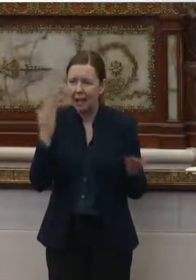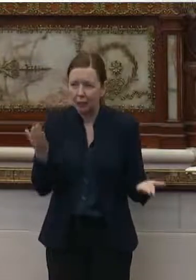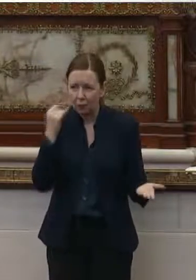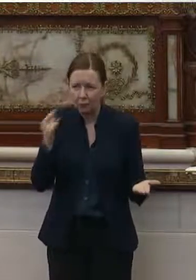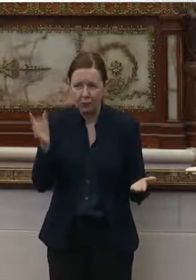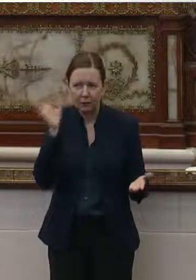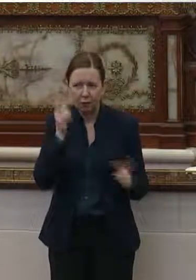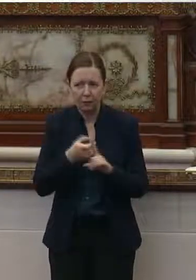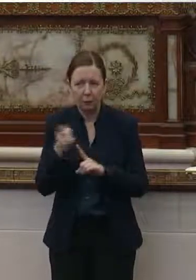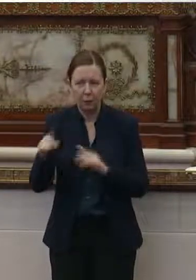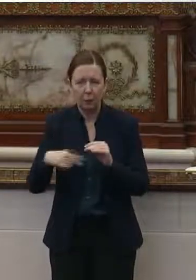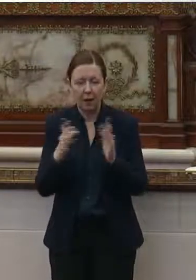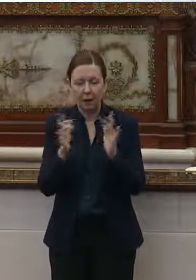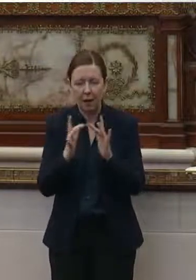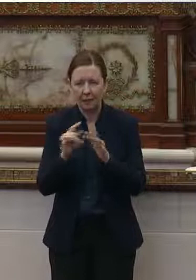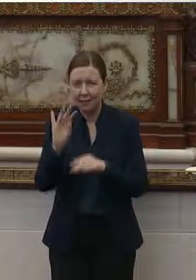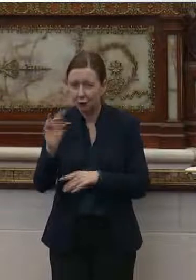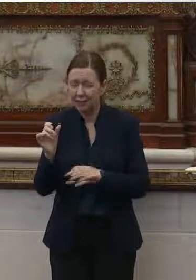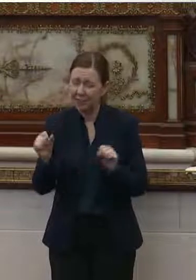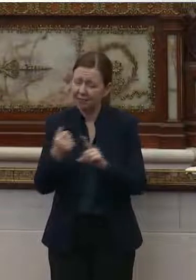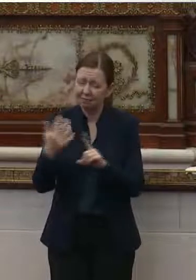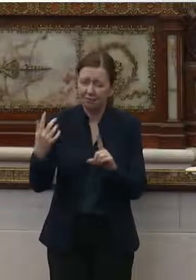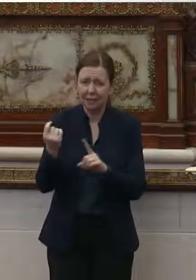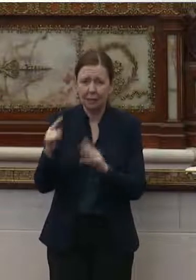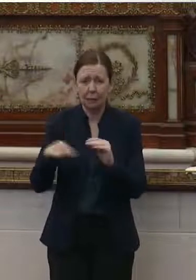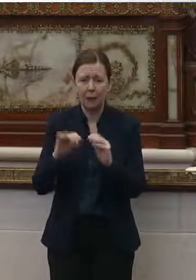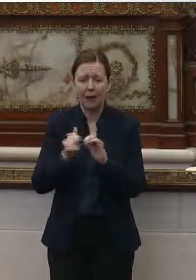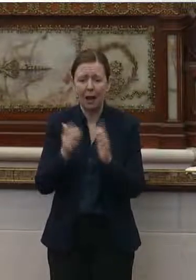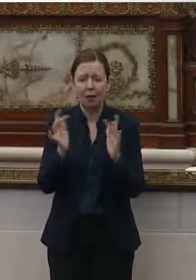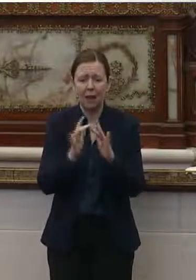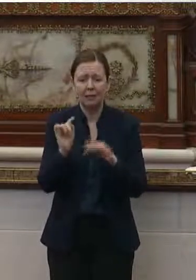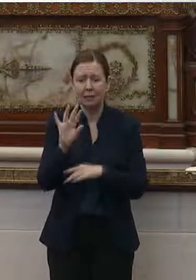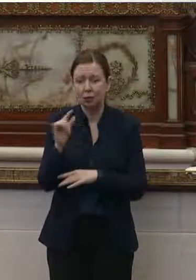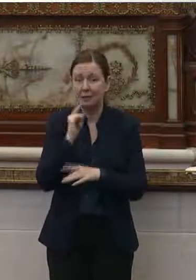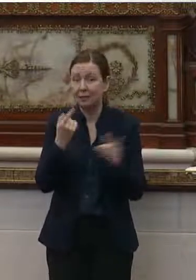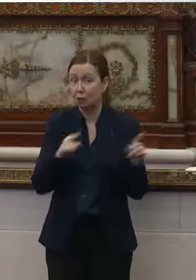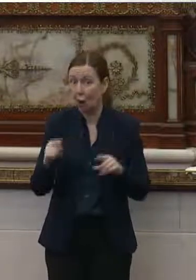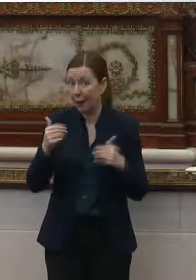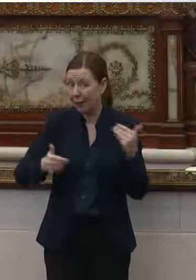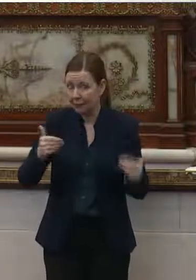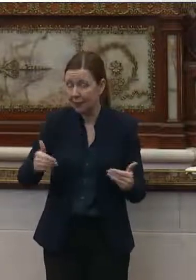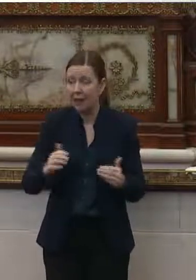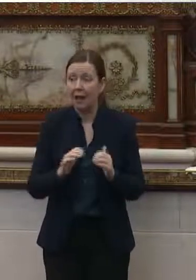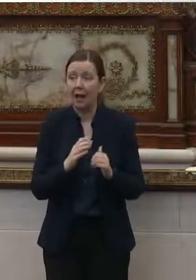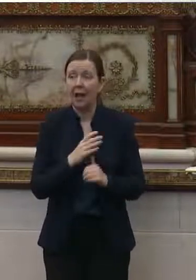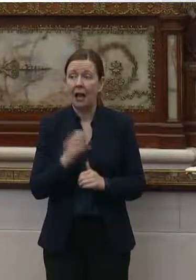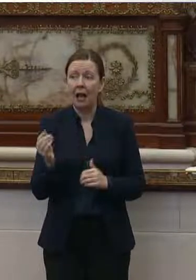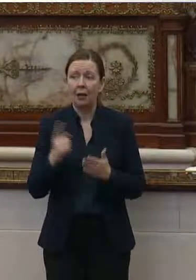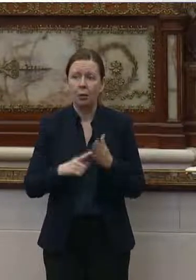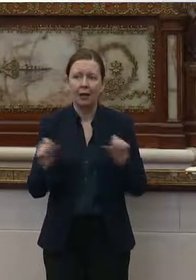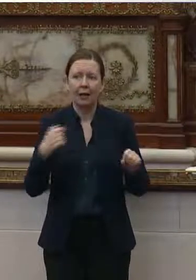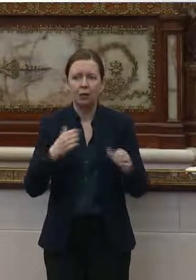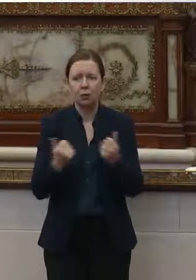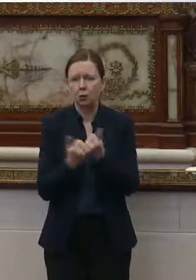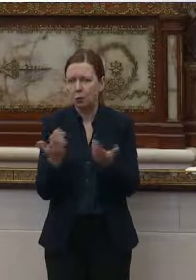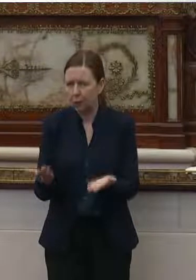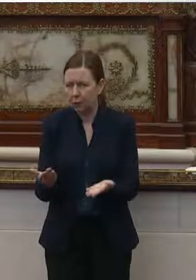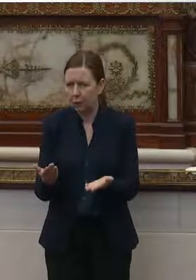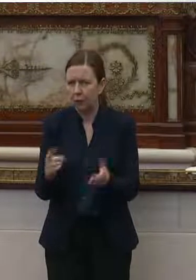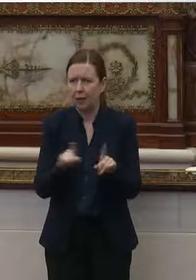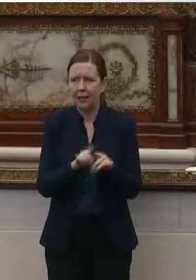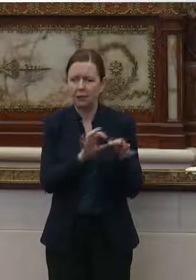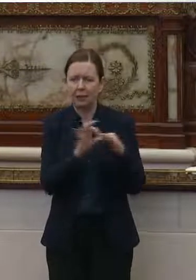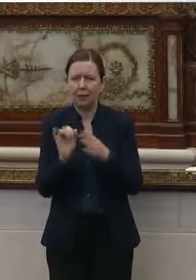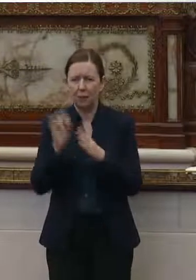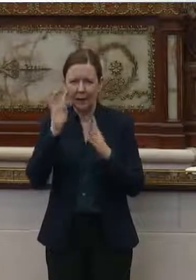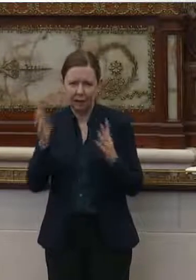heard from you since contact tracing. you just talk a little bit about how contact tracing is going and, um, what we can do to support you as it relates to